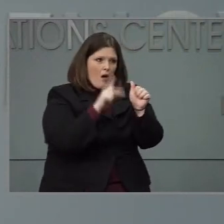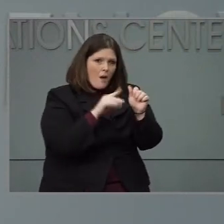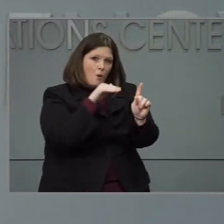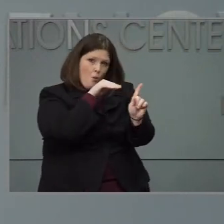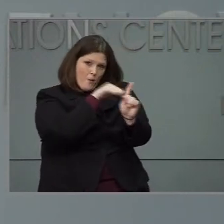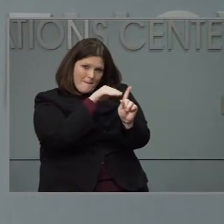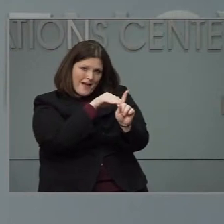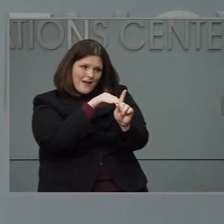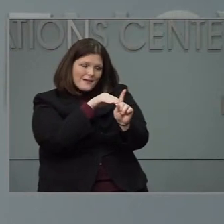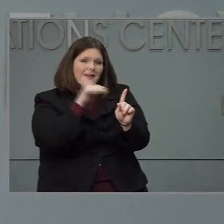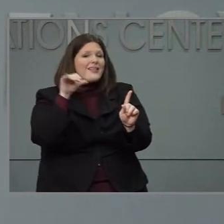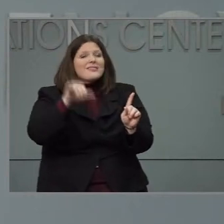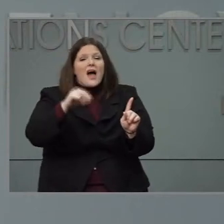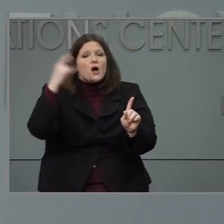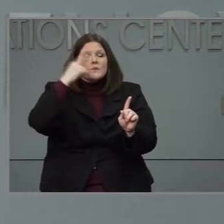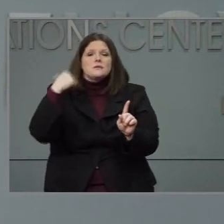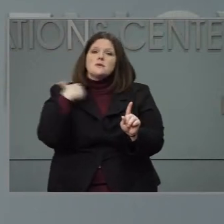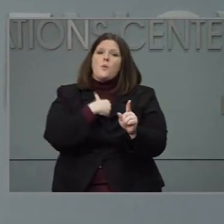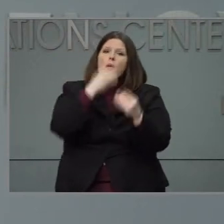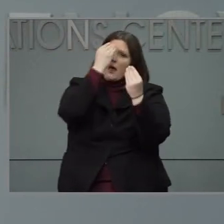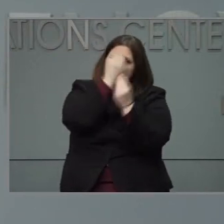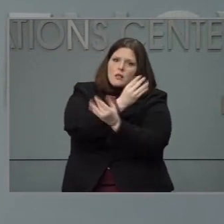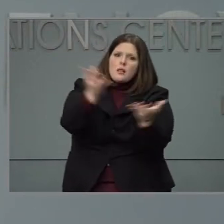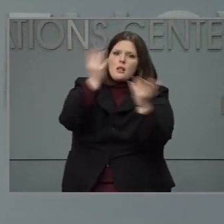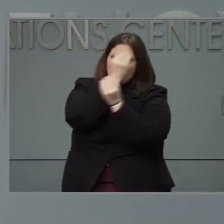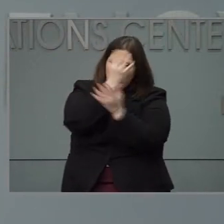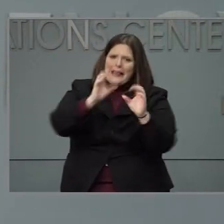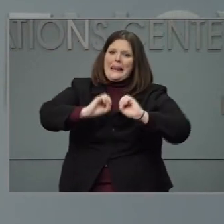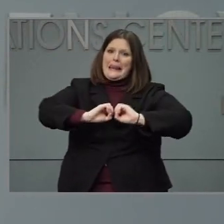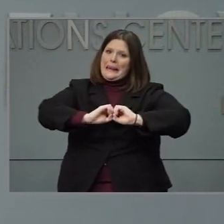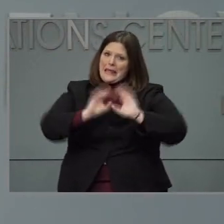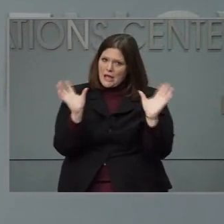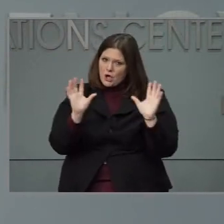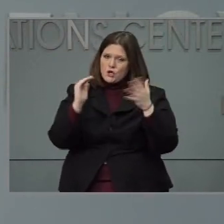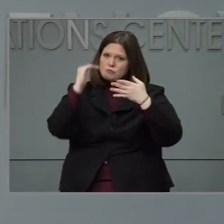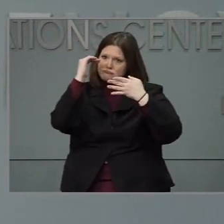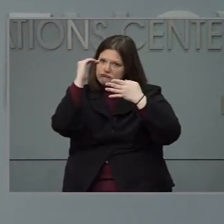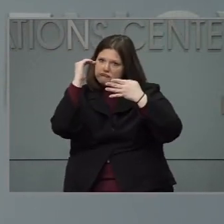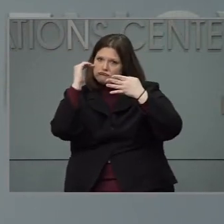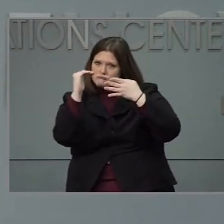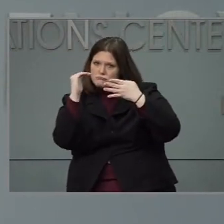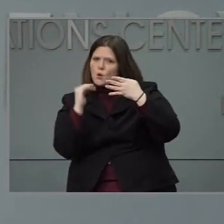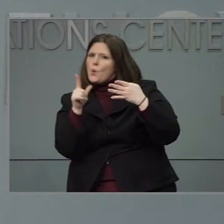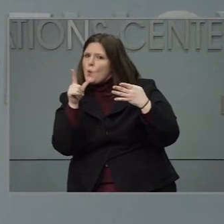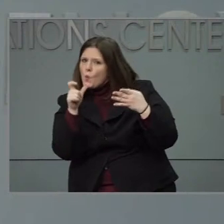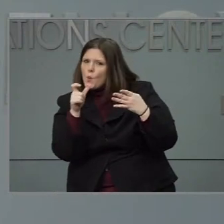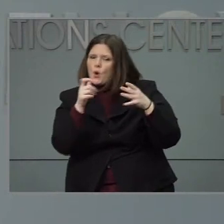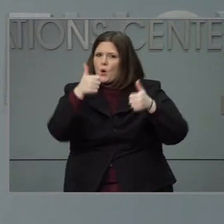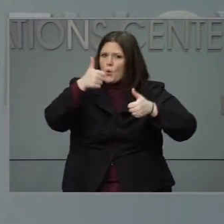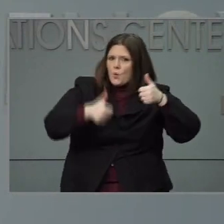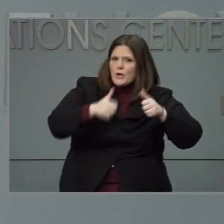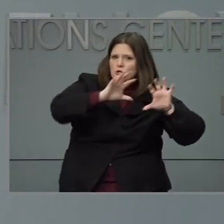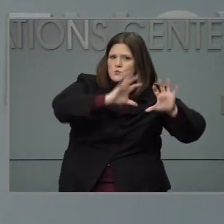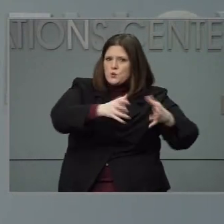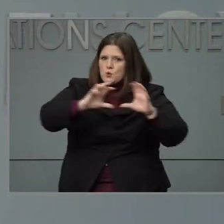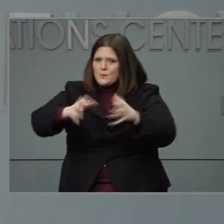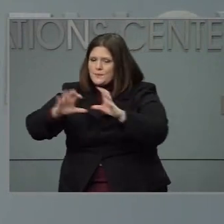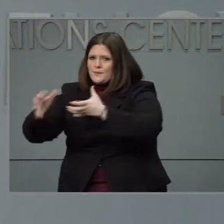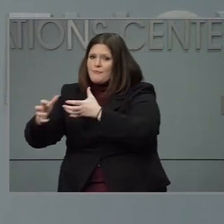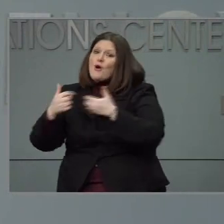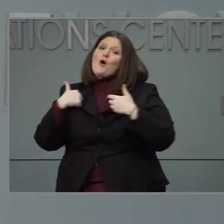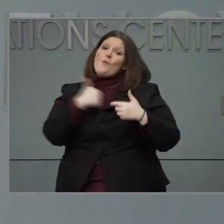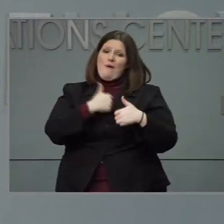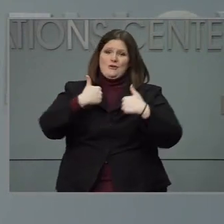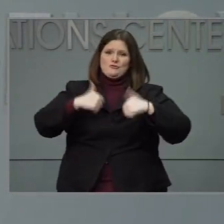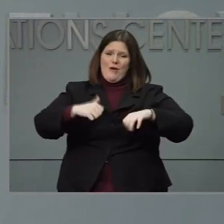to be as clear as we can about what the priority groups are going forward. I think we've also tried to simplify the priority